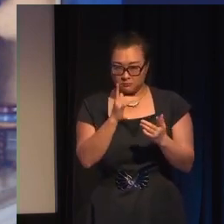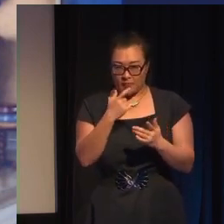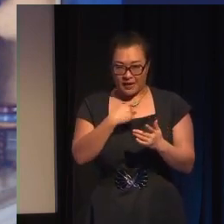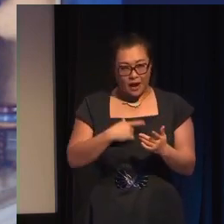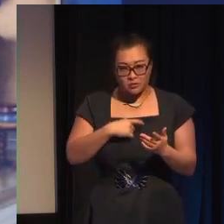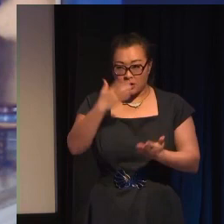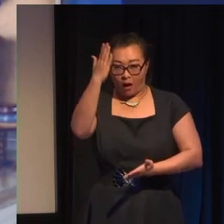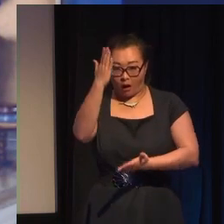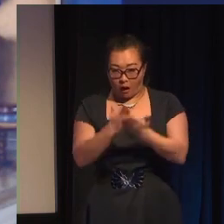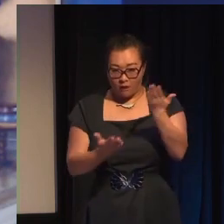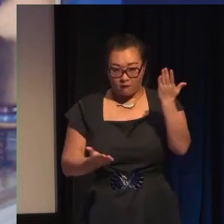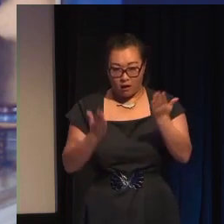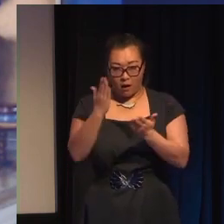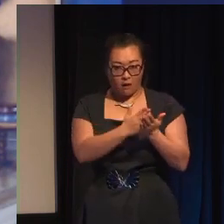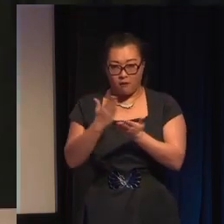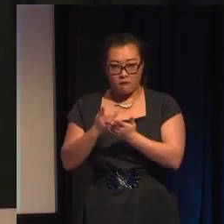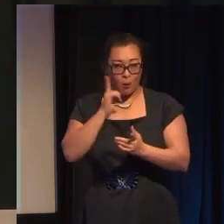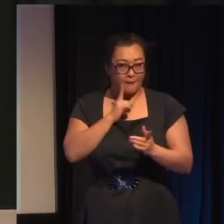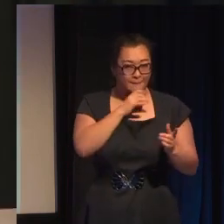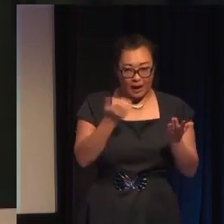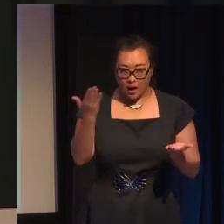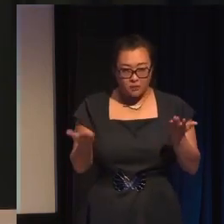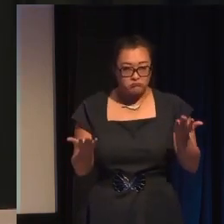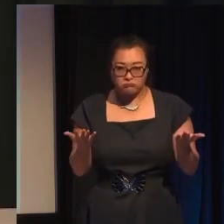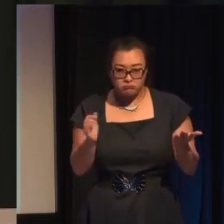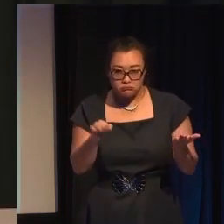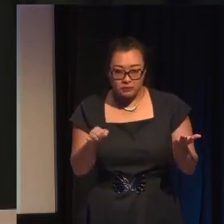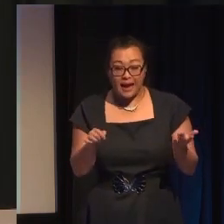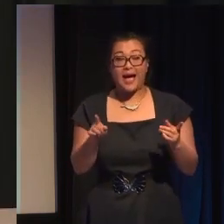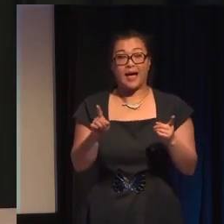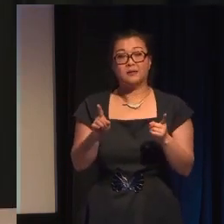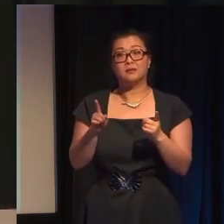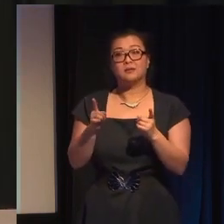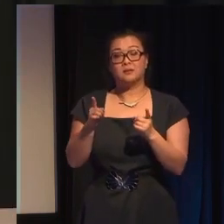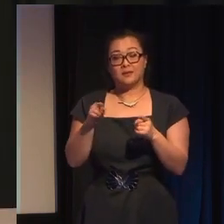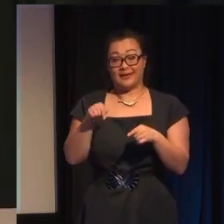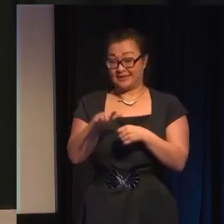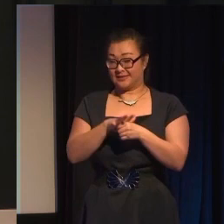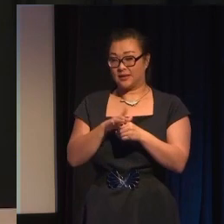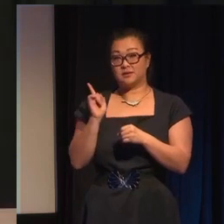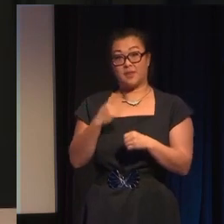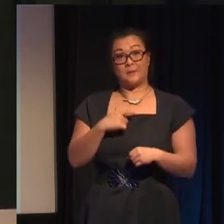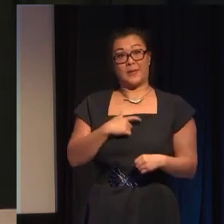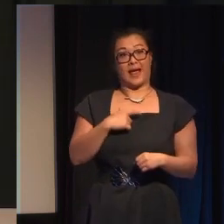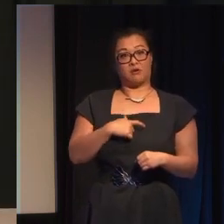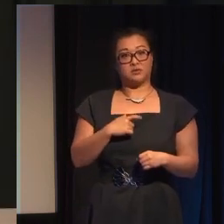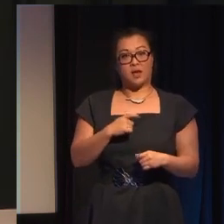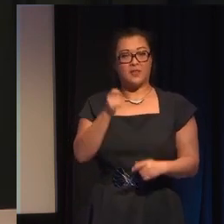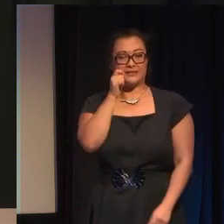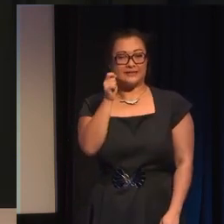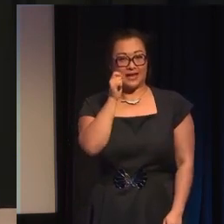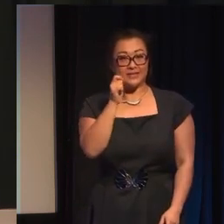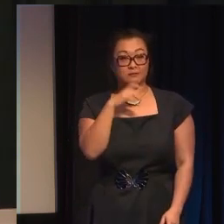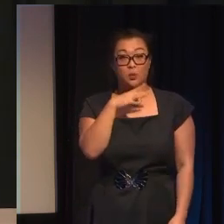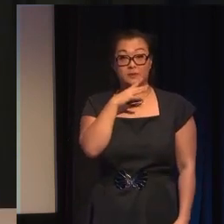and especially the main characters who have agency and in this case the player character, Detective Miles Fordham, was male